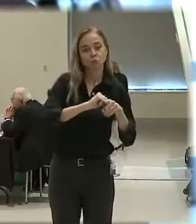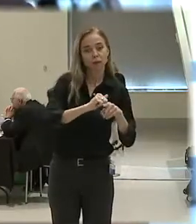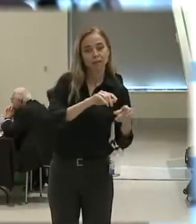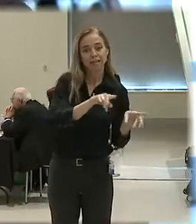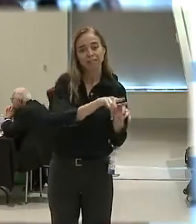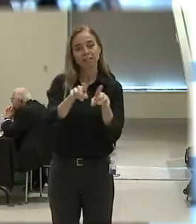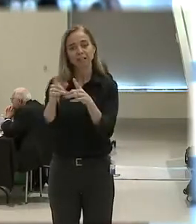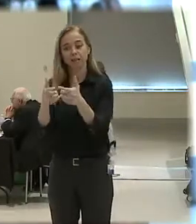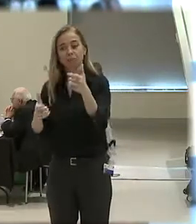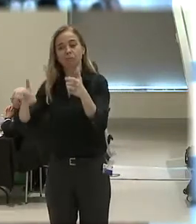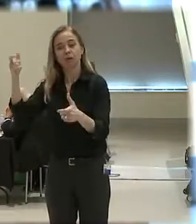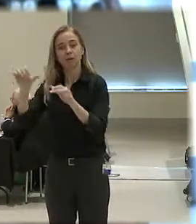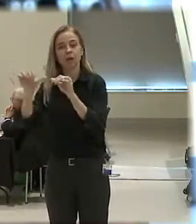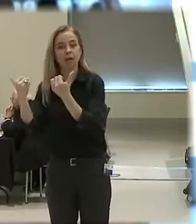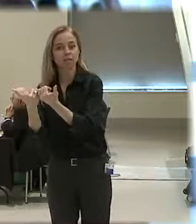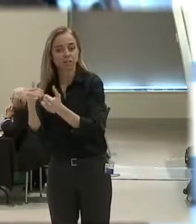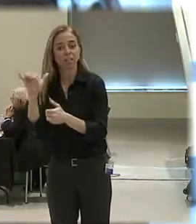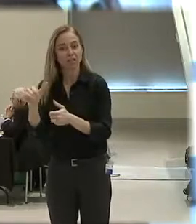So it is a problem.